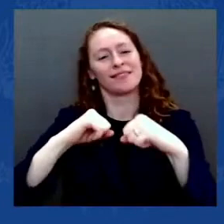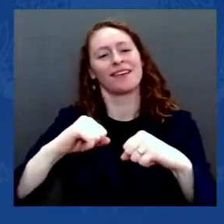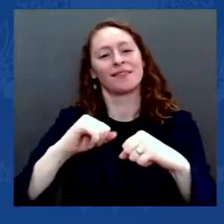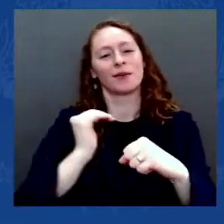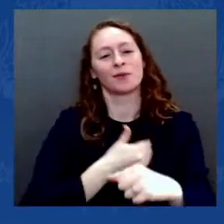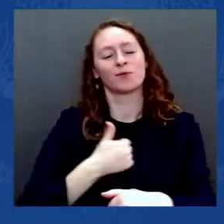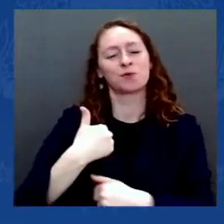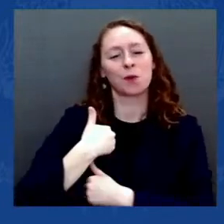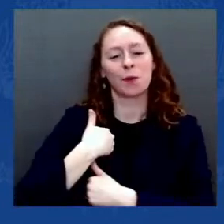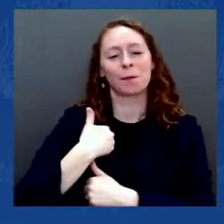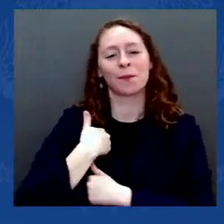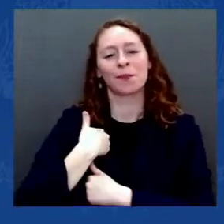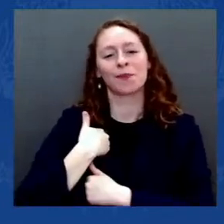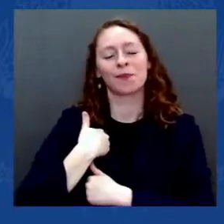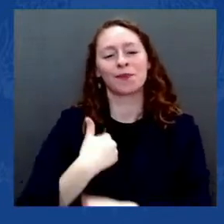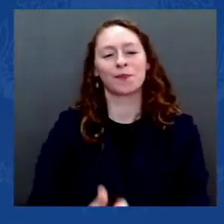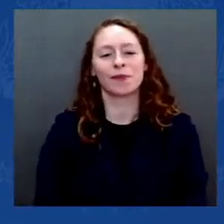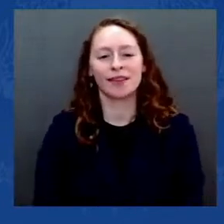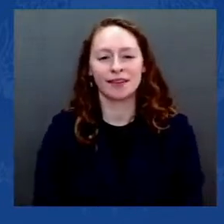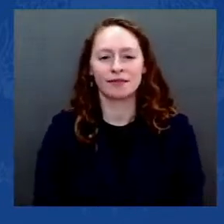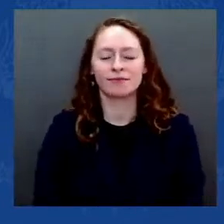who stand watch over our democracy.